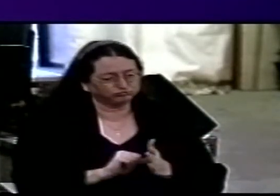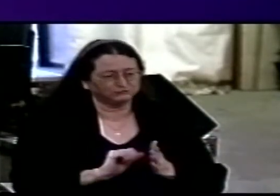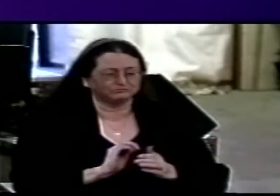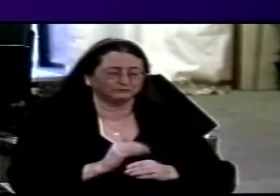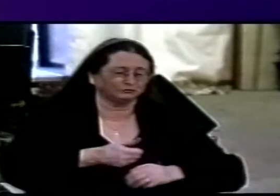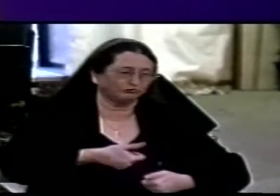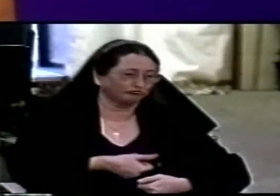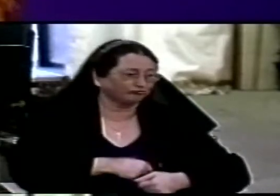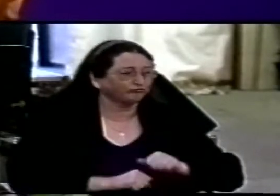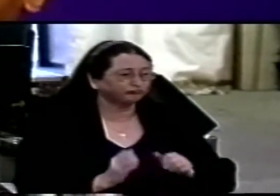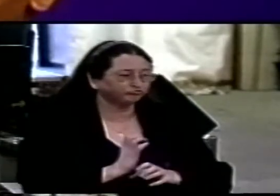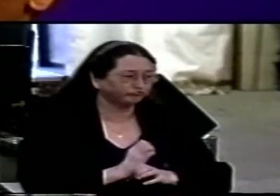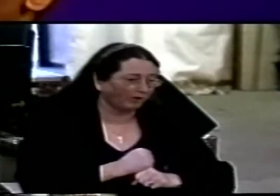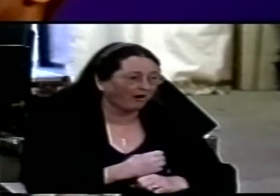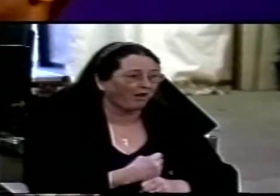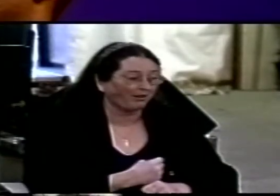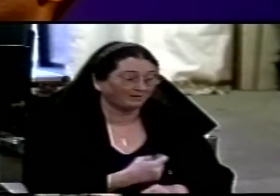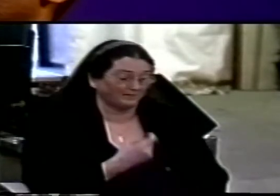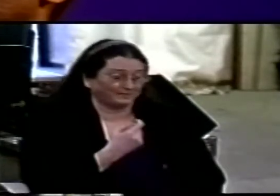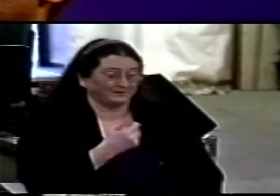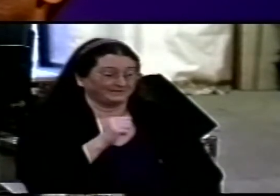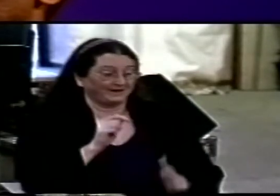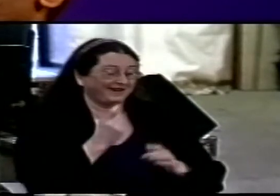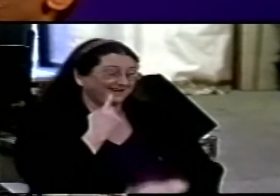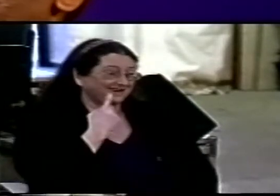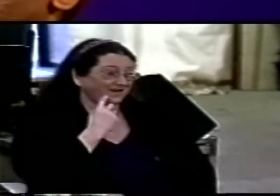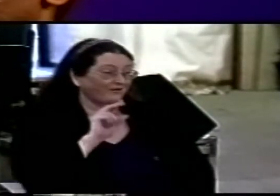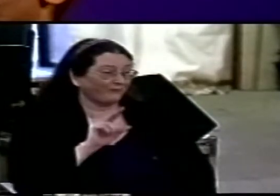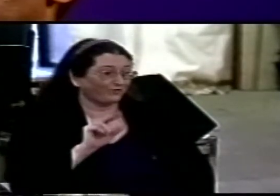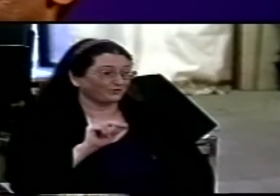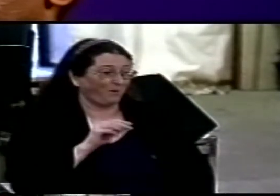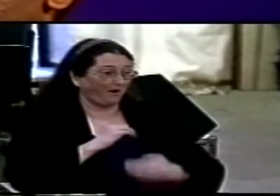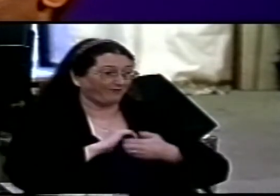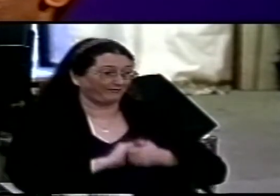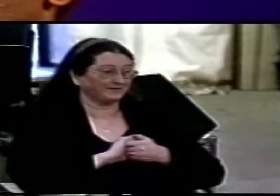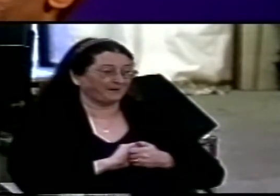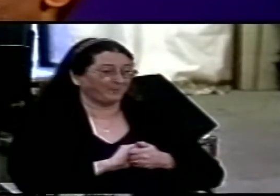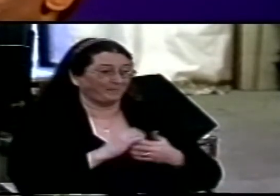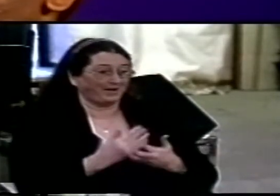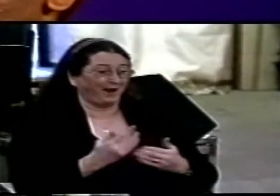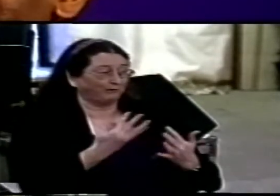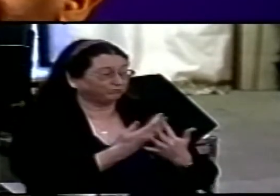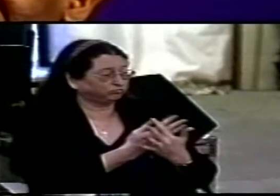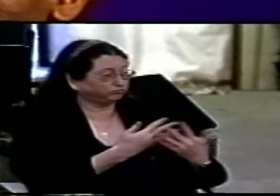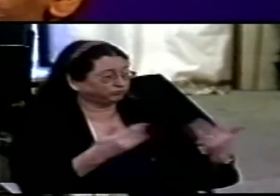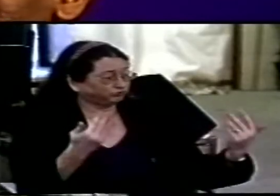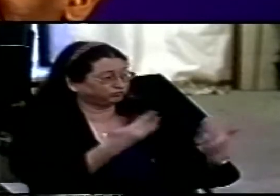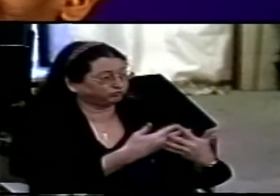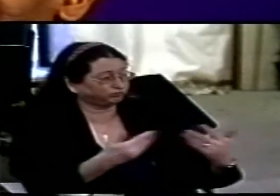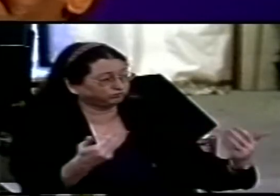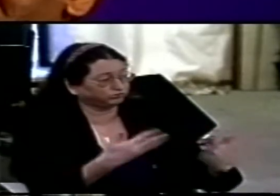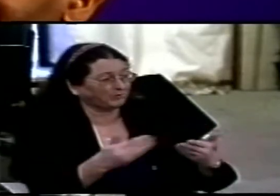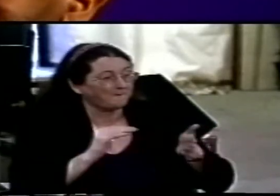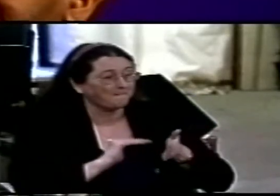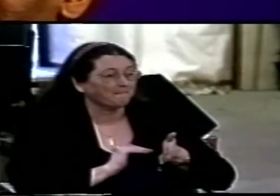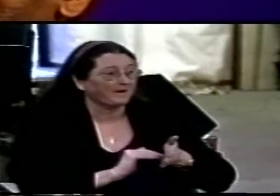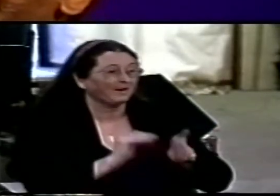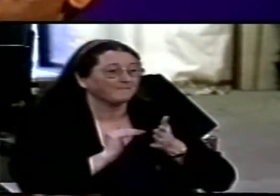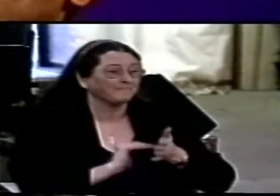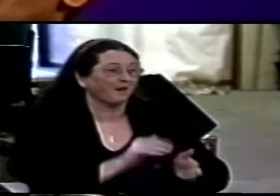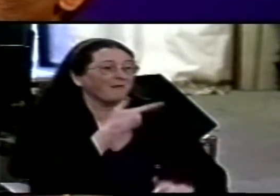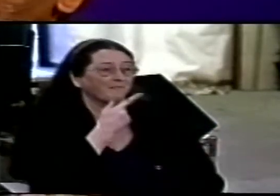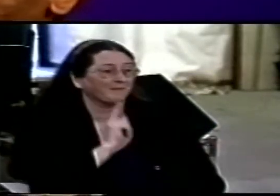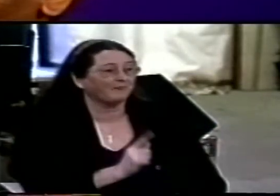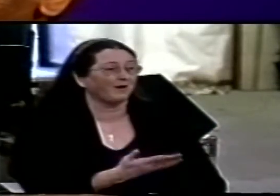easy enough isn't it with 12 people how do we do it now with so many of us a million evangelicals in the evangelical